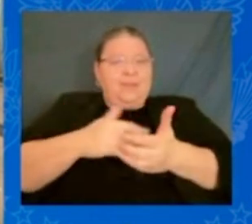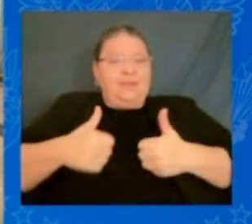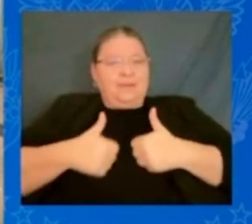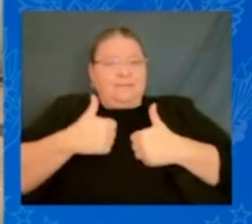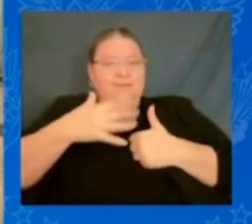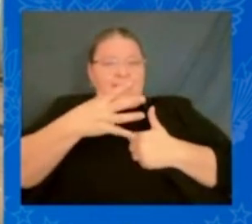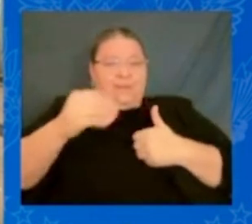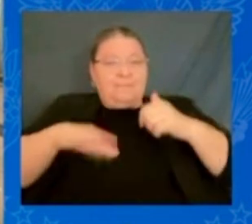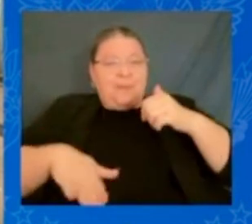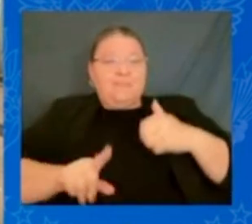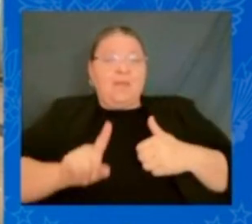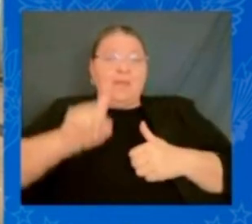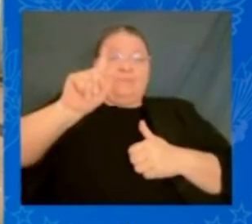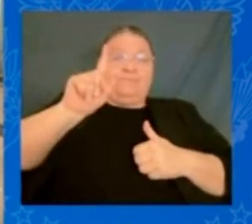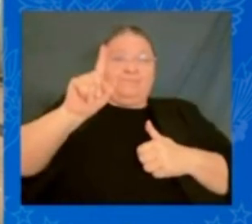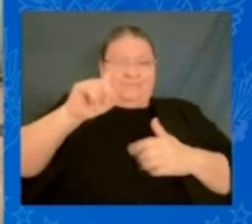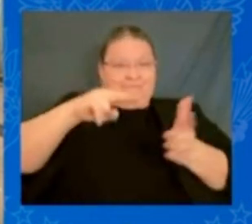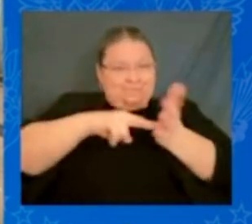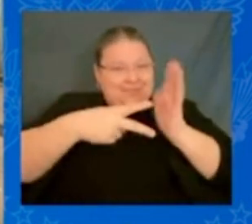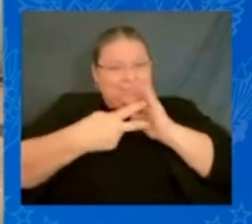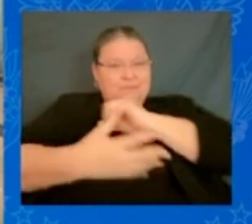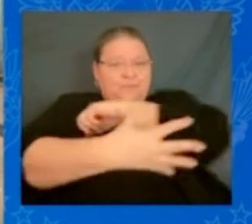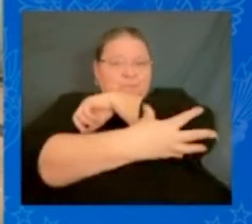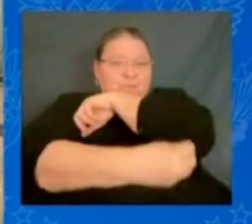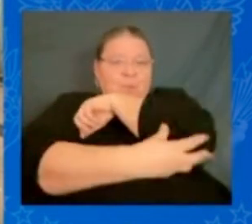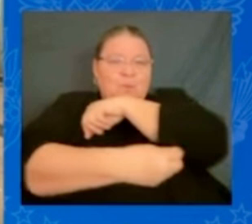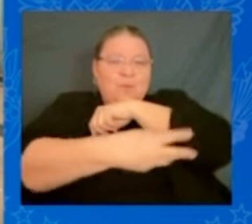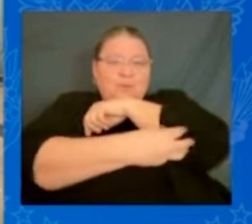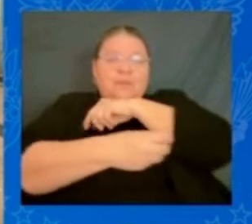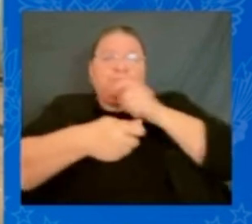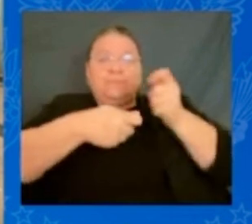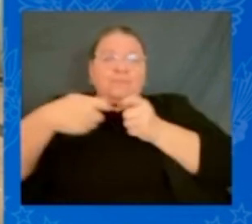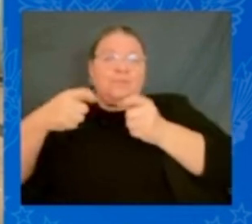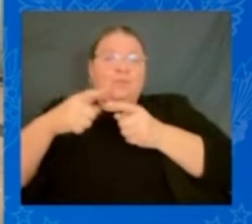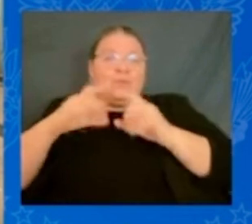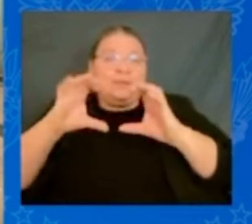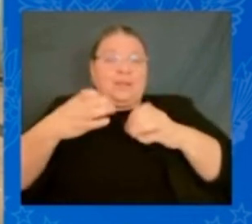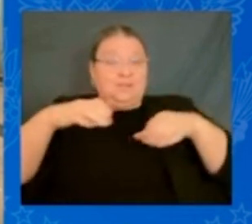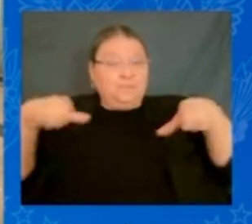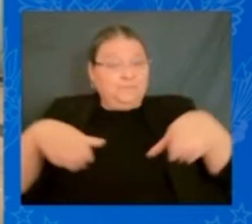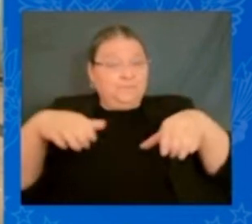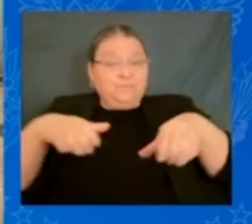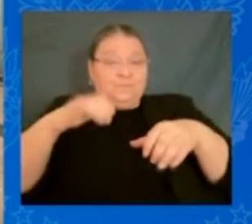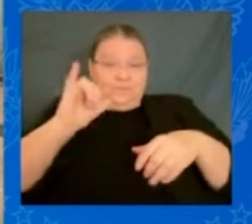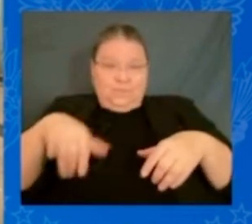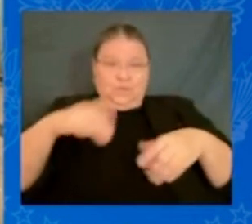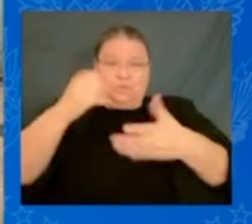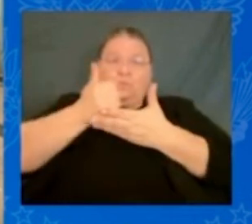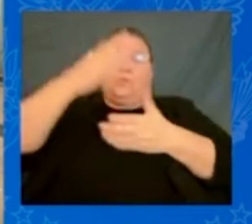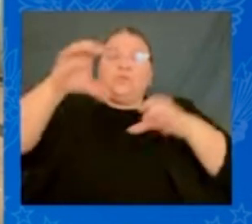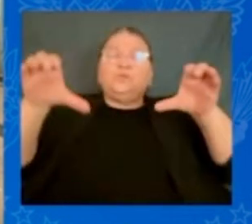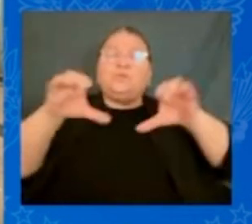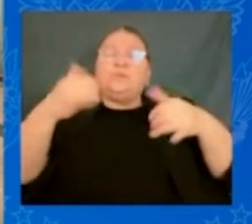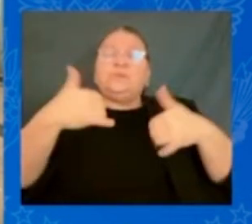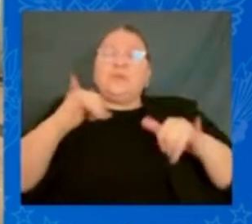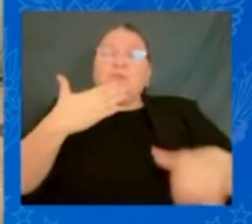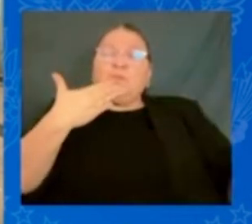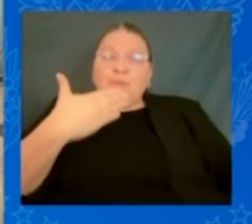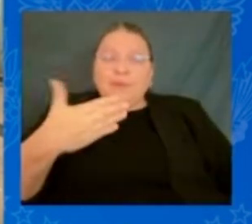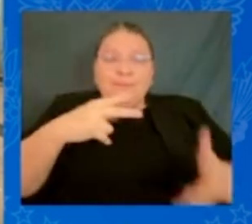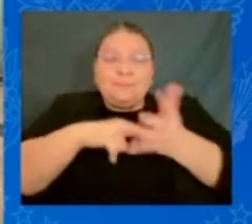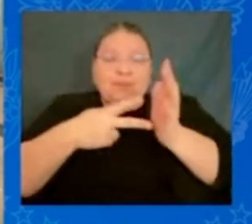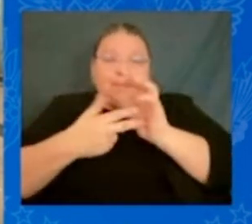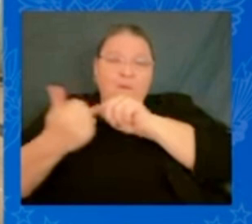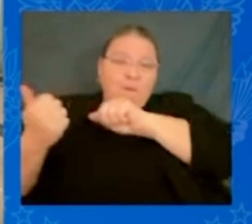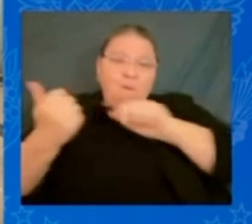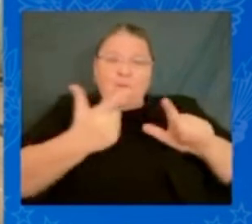up. The middle class does very well, and the wealthy still do well. We all do well. But we know there's work to do,